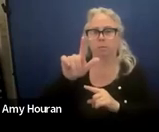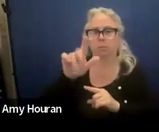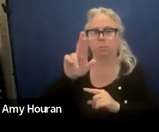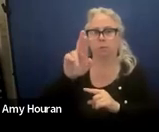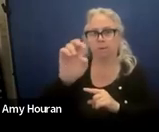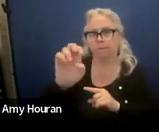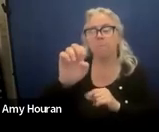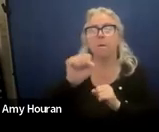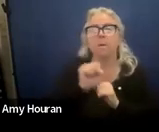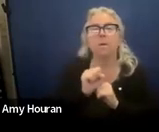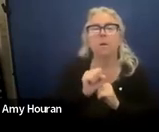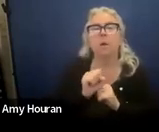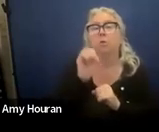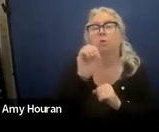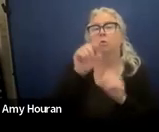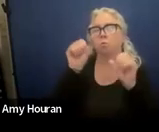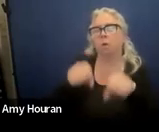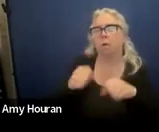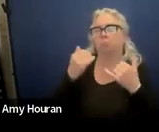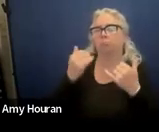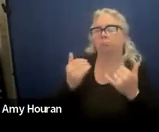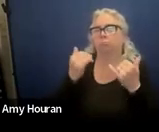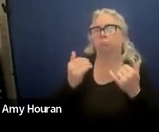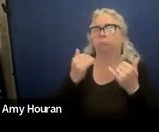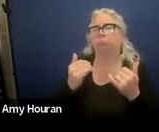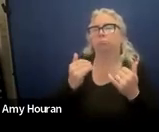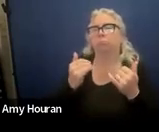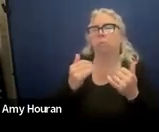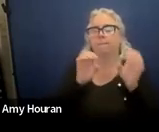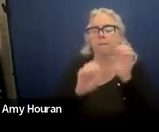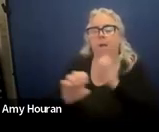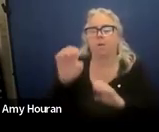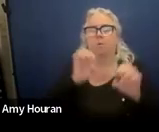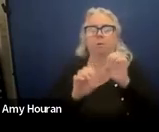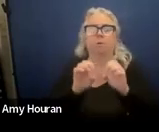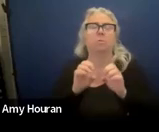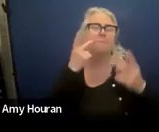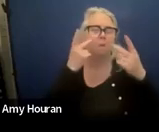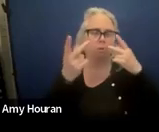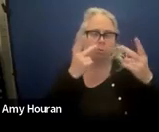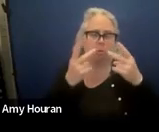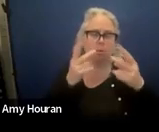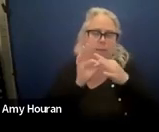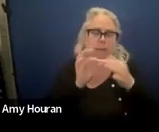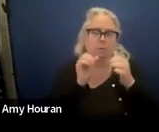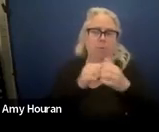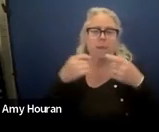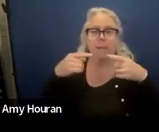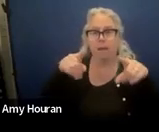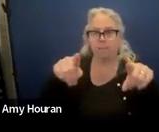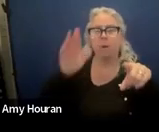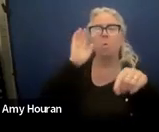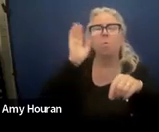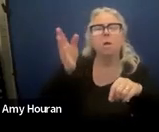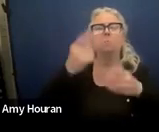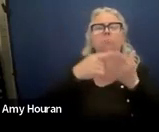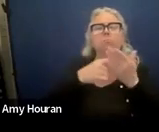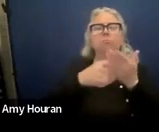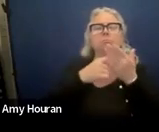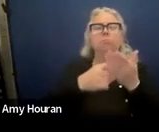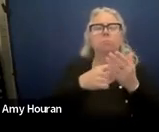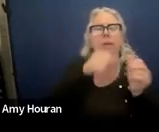those current evaluations so um just a little visual we like to give about alignment and we will go into each of those